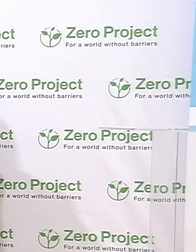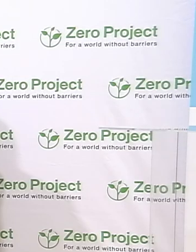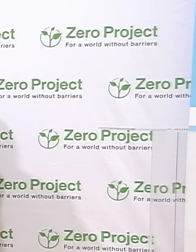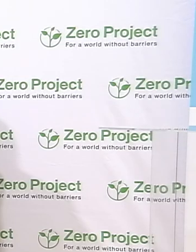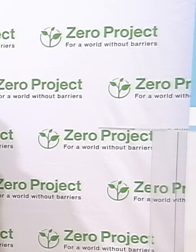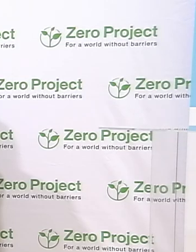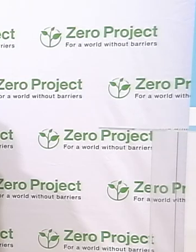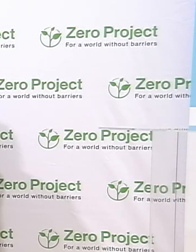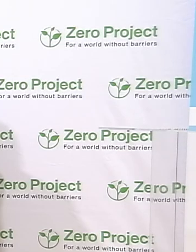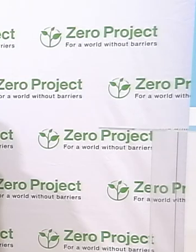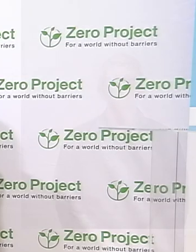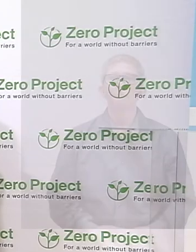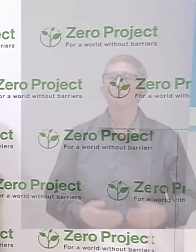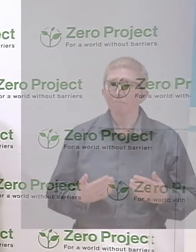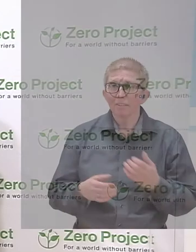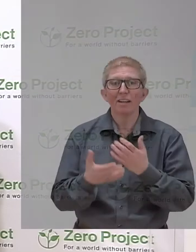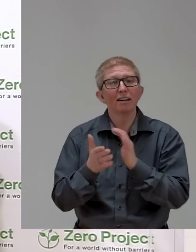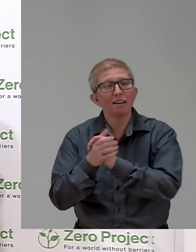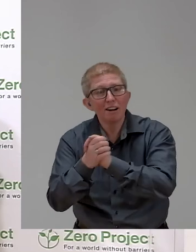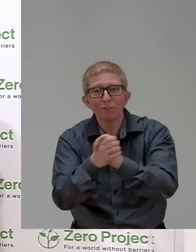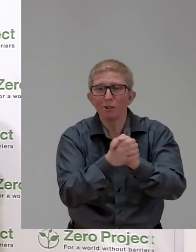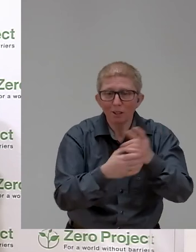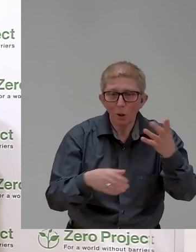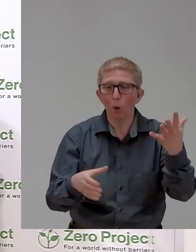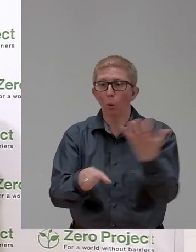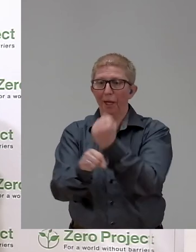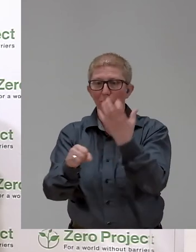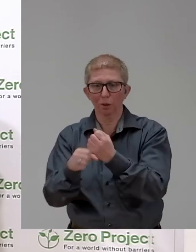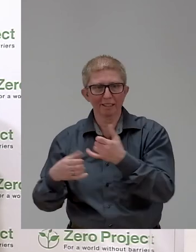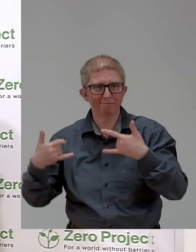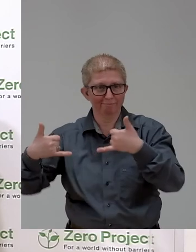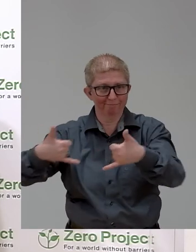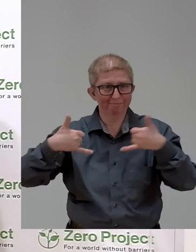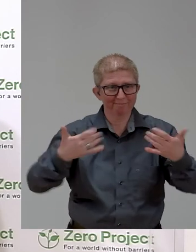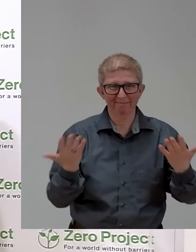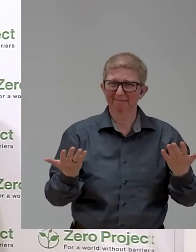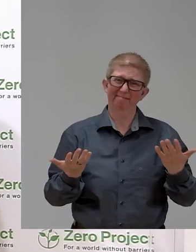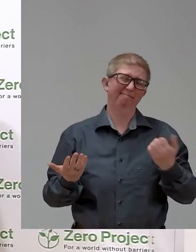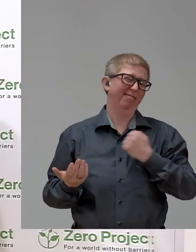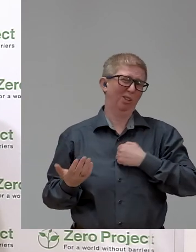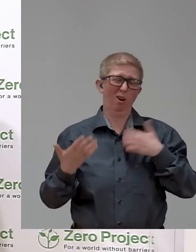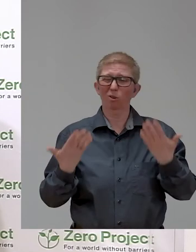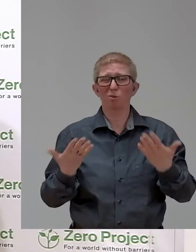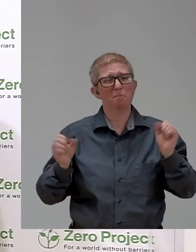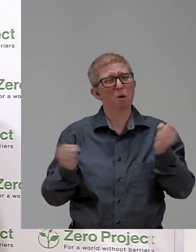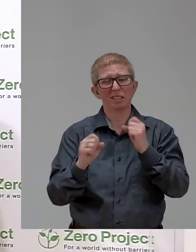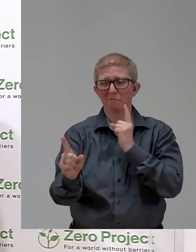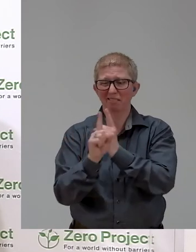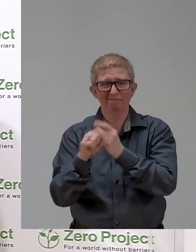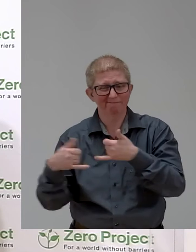Congratulations to the winners. Unfortunately this year there will be no award ceremony so we have decided to take the effort